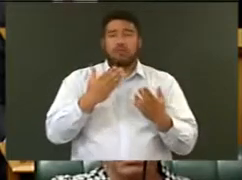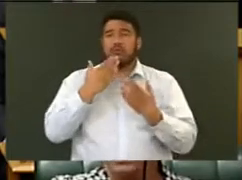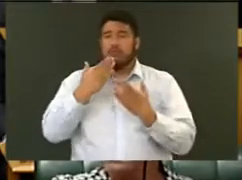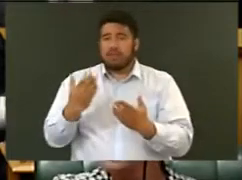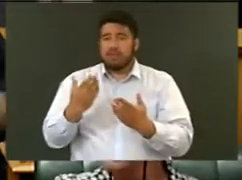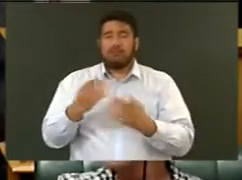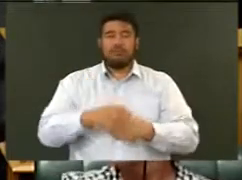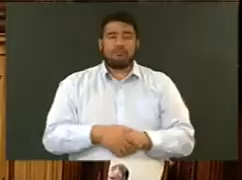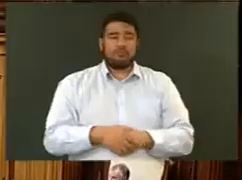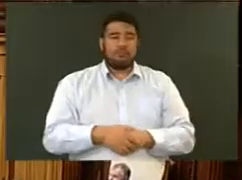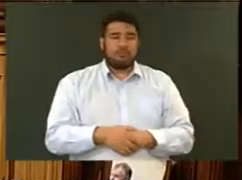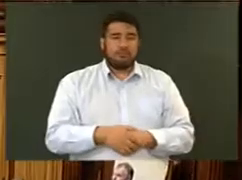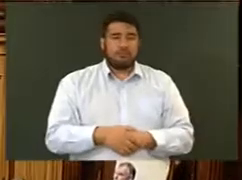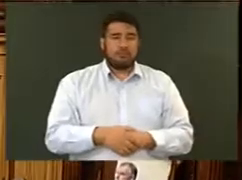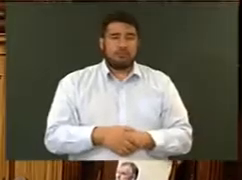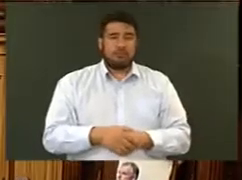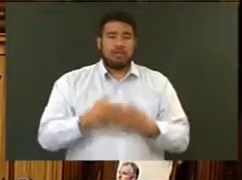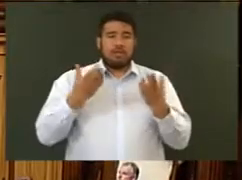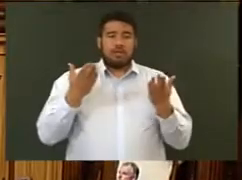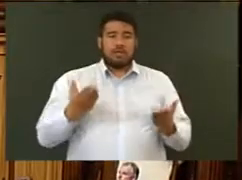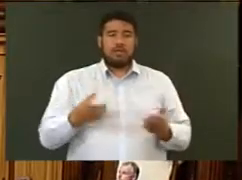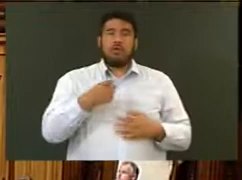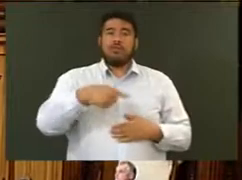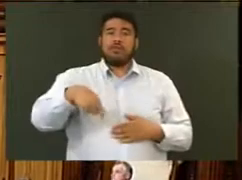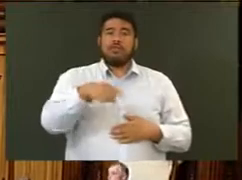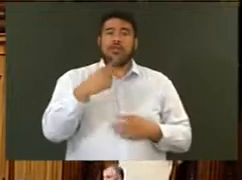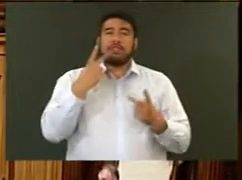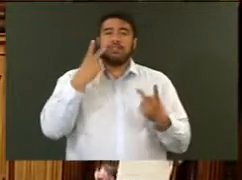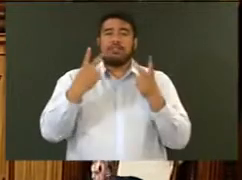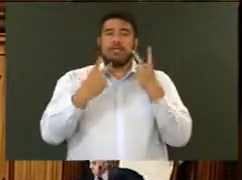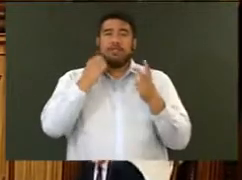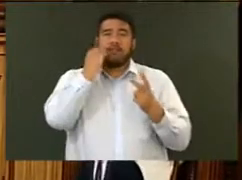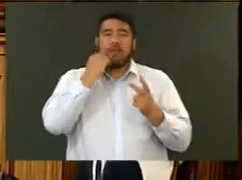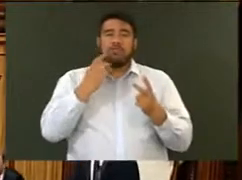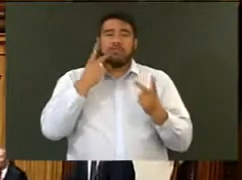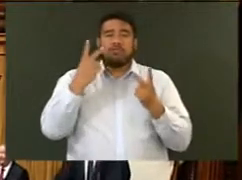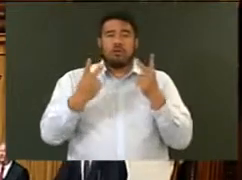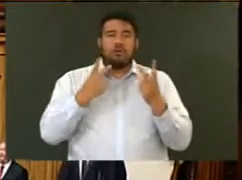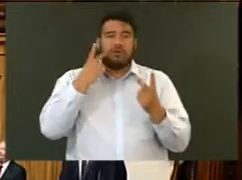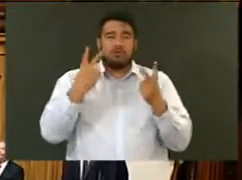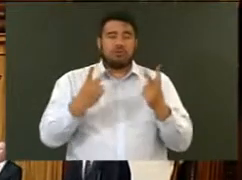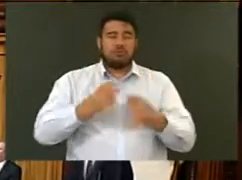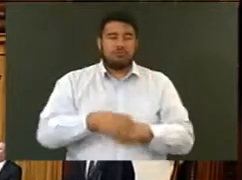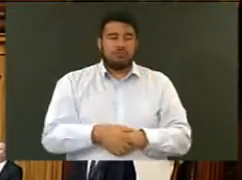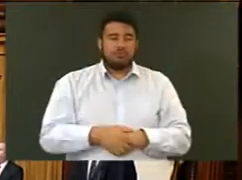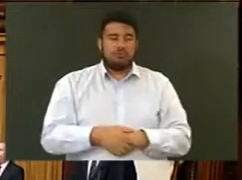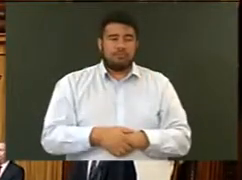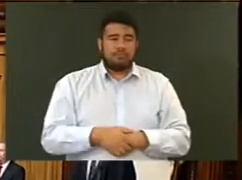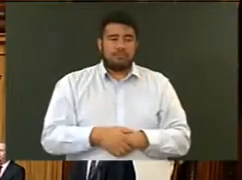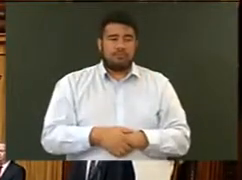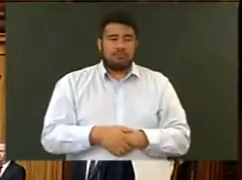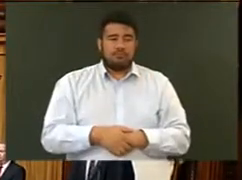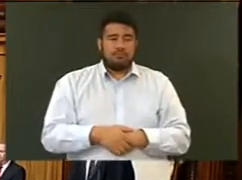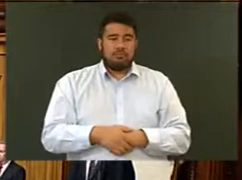O mai tōringa ki a hariruti,